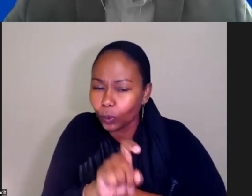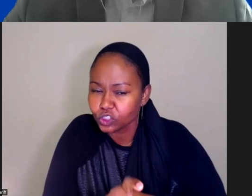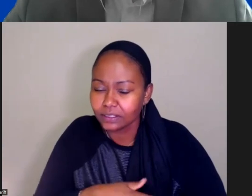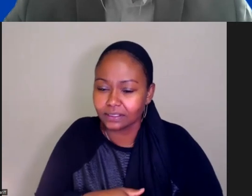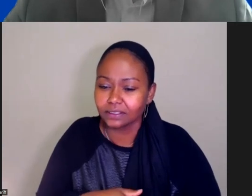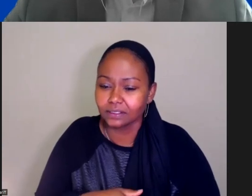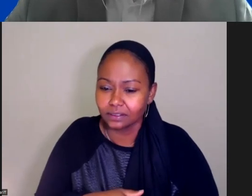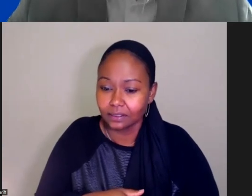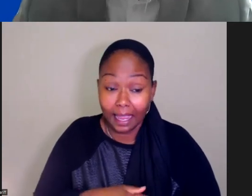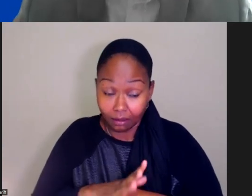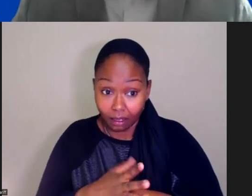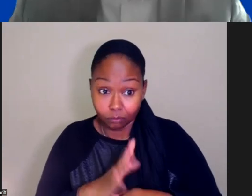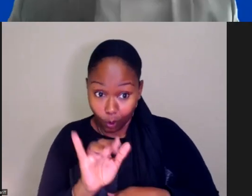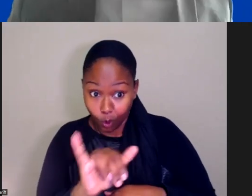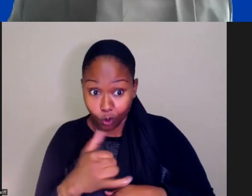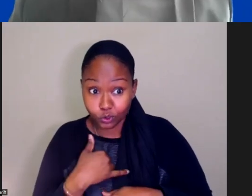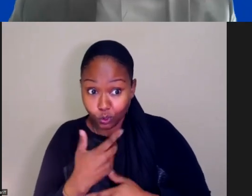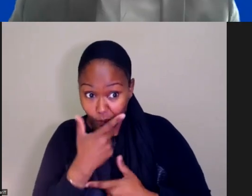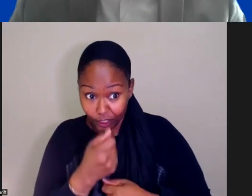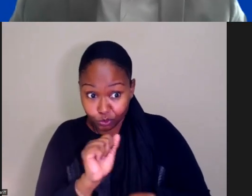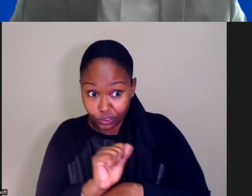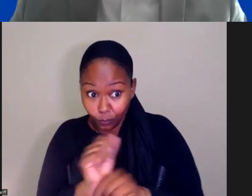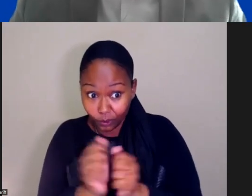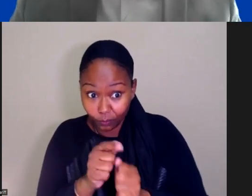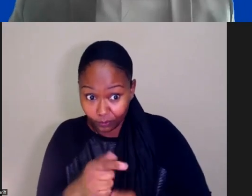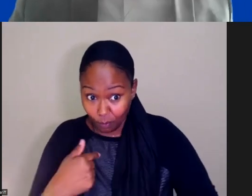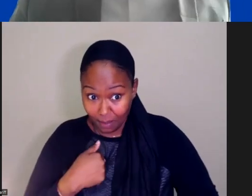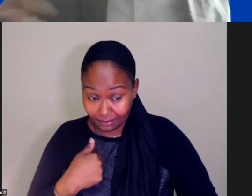interested in continuing to work with you on this as well, myself or Denny.